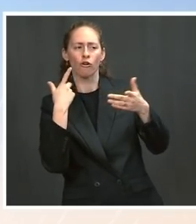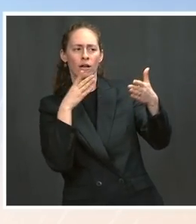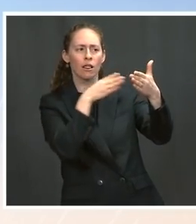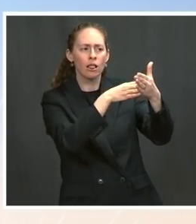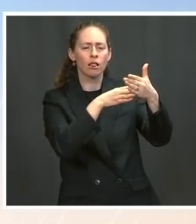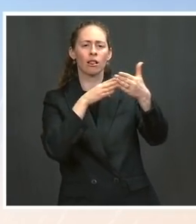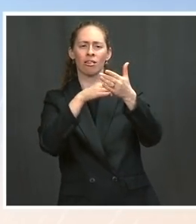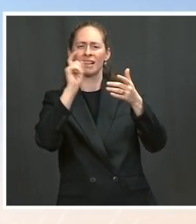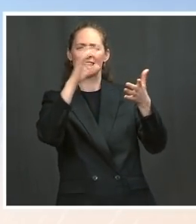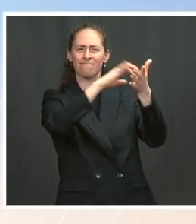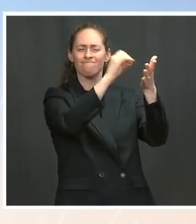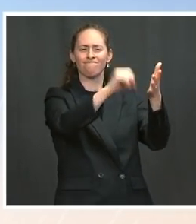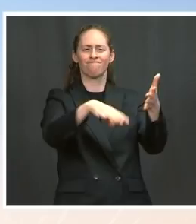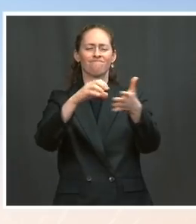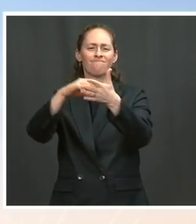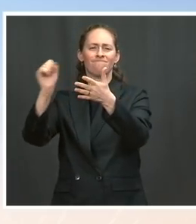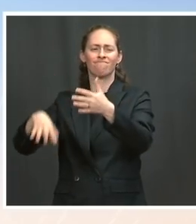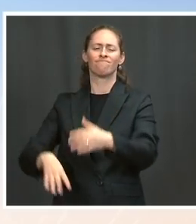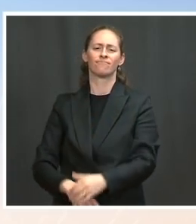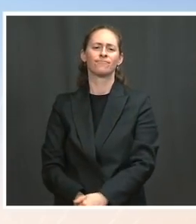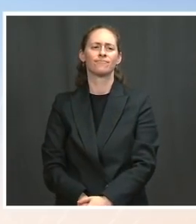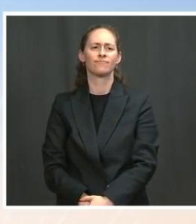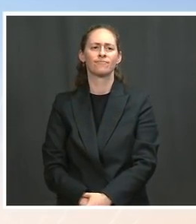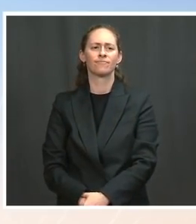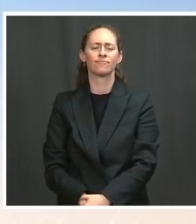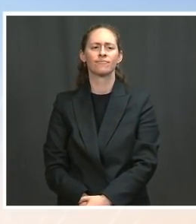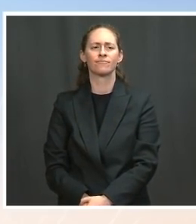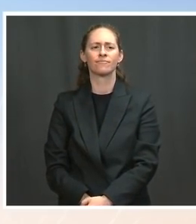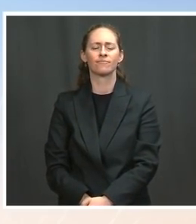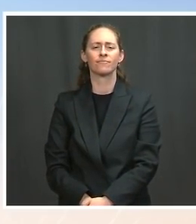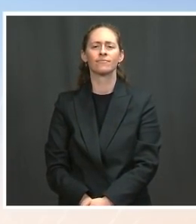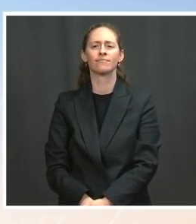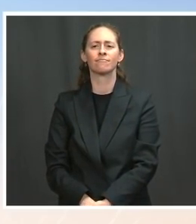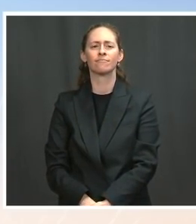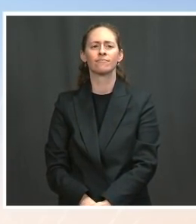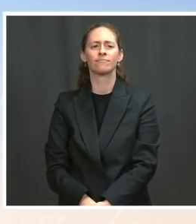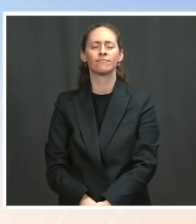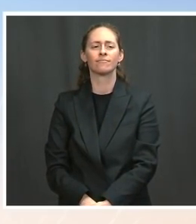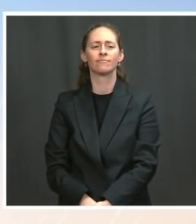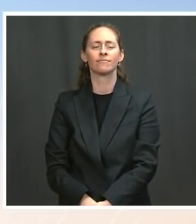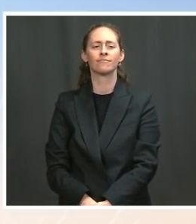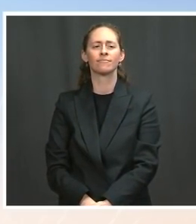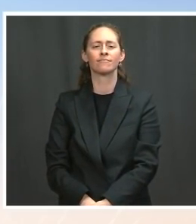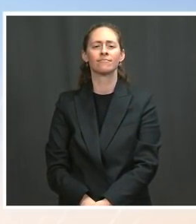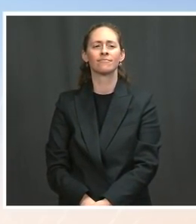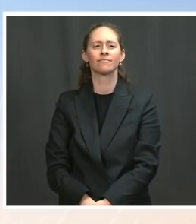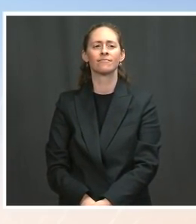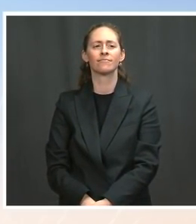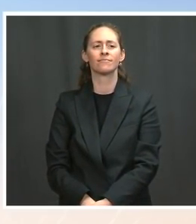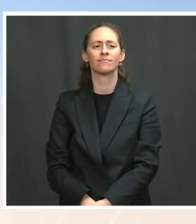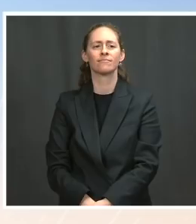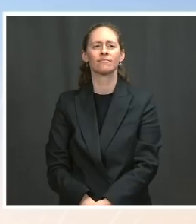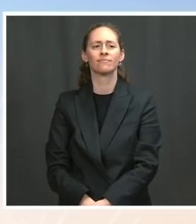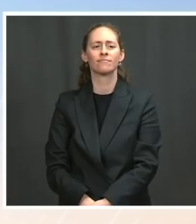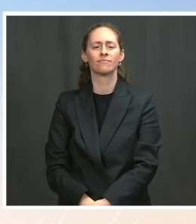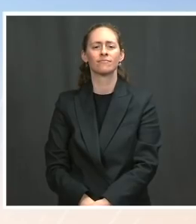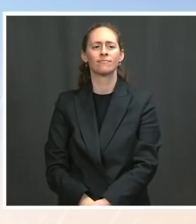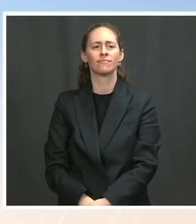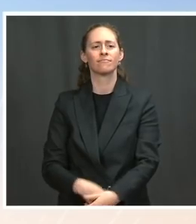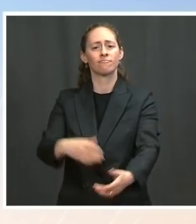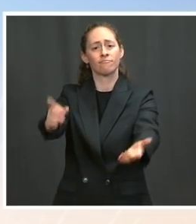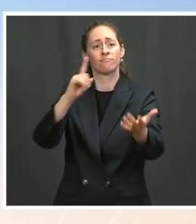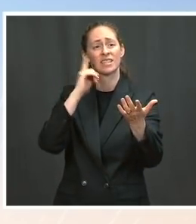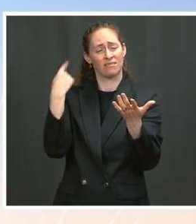ultimately will require more individuals to participate in the labor market. As you know, the